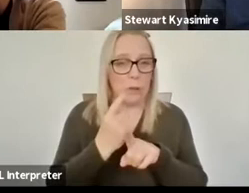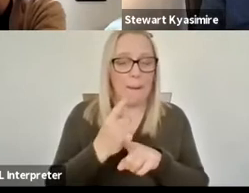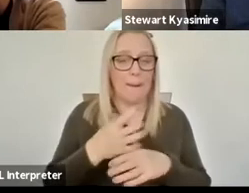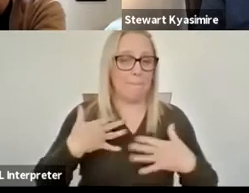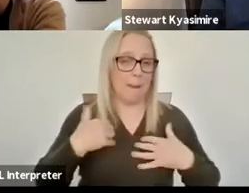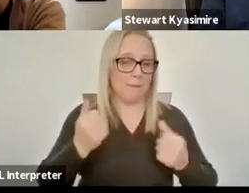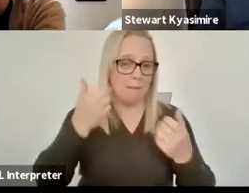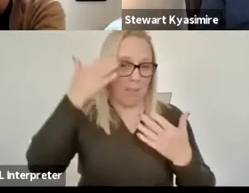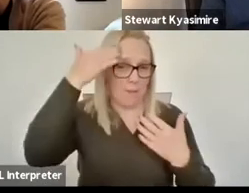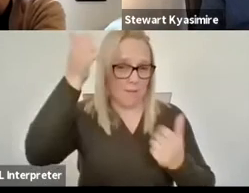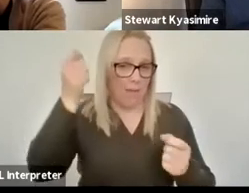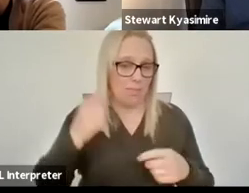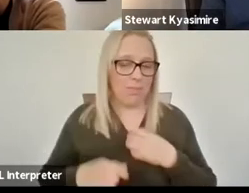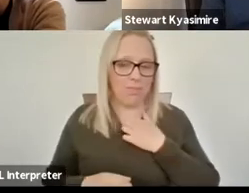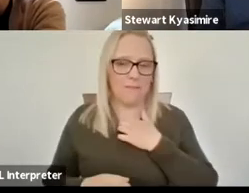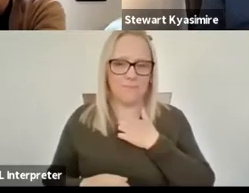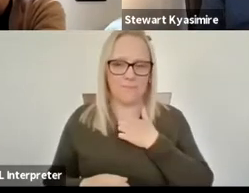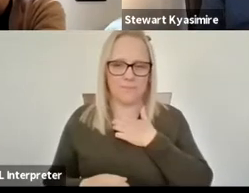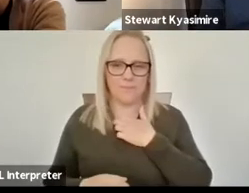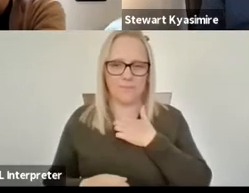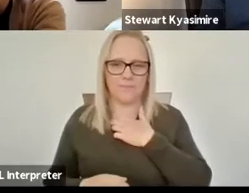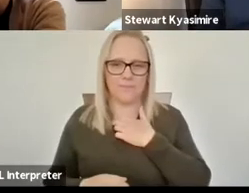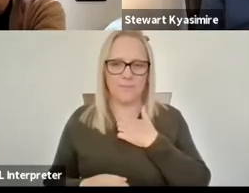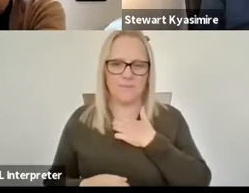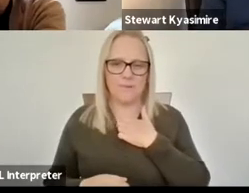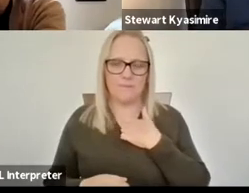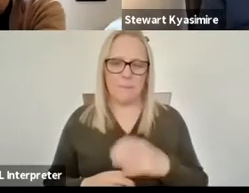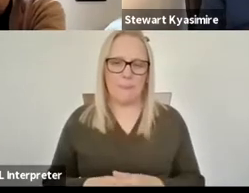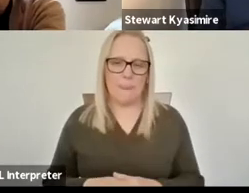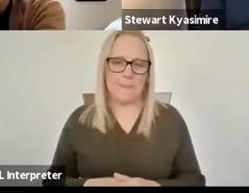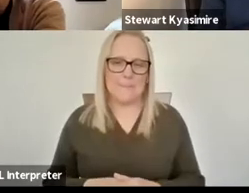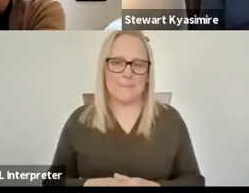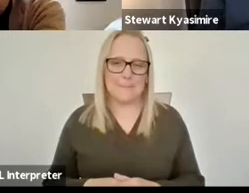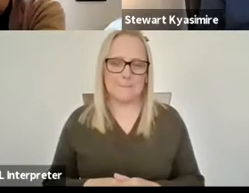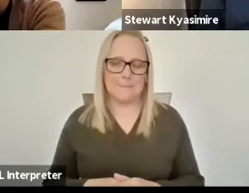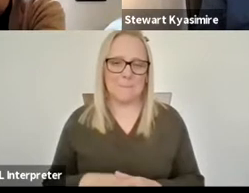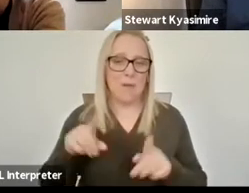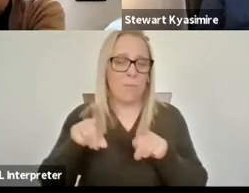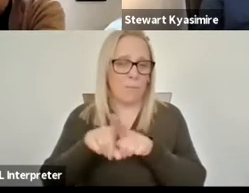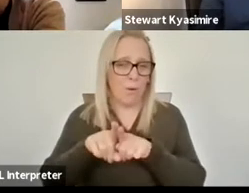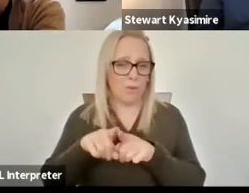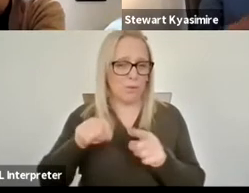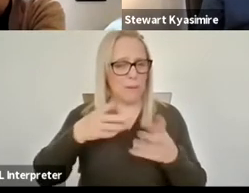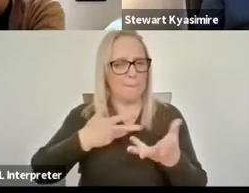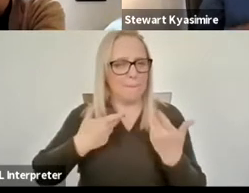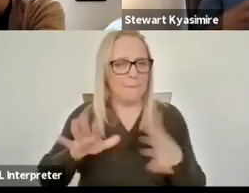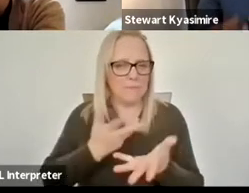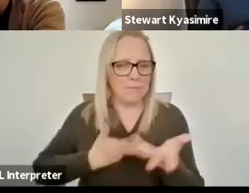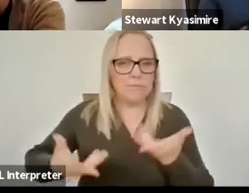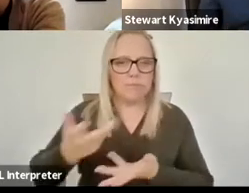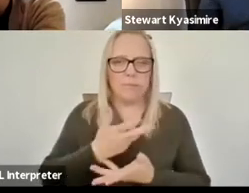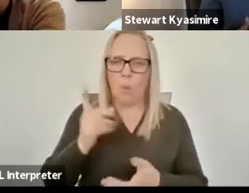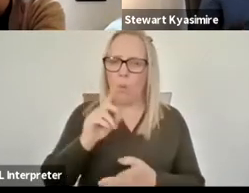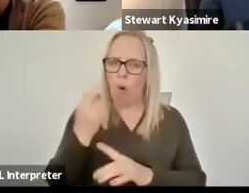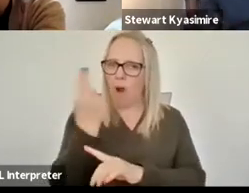make is something that i can um relate to and just from what kareem said about what artists will be left and you know